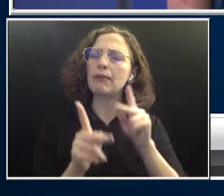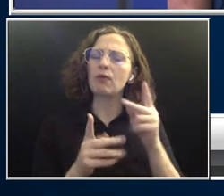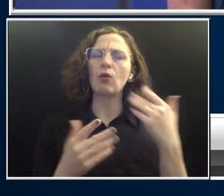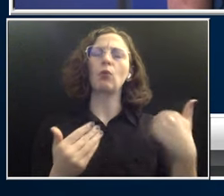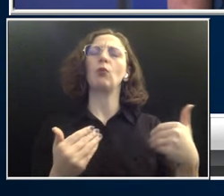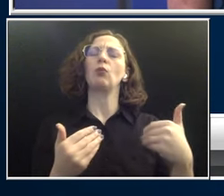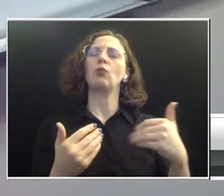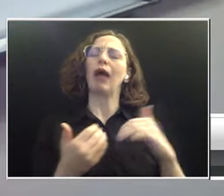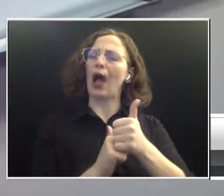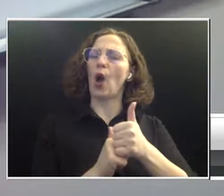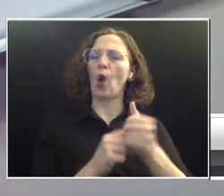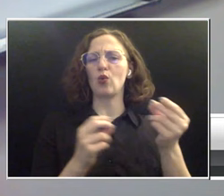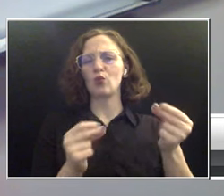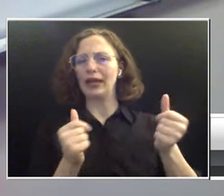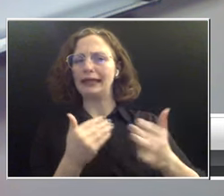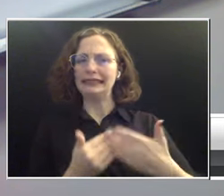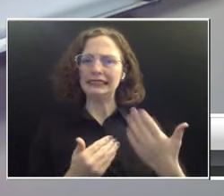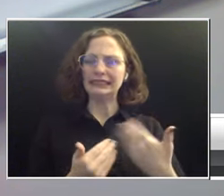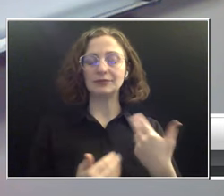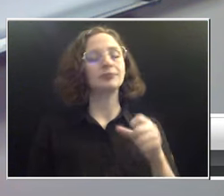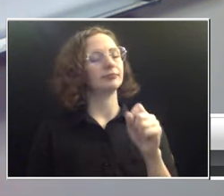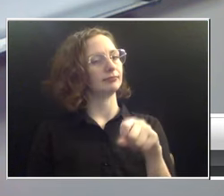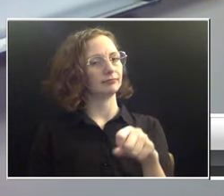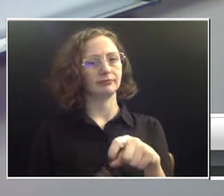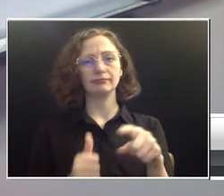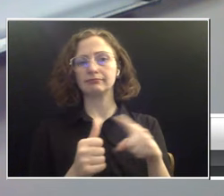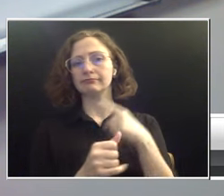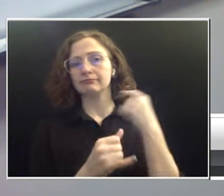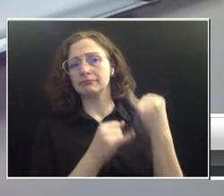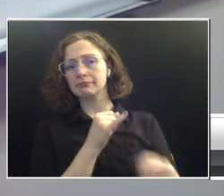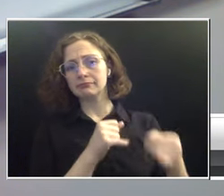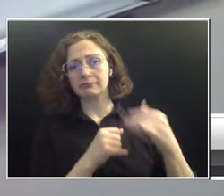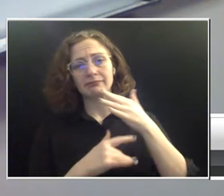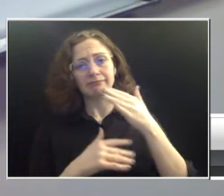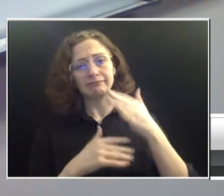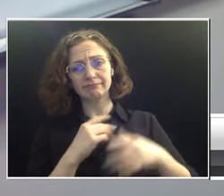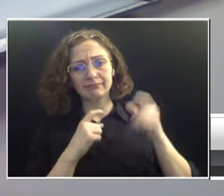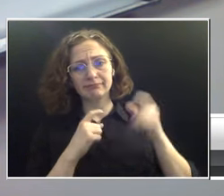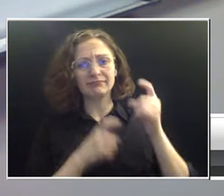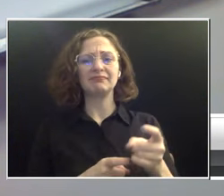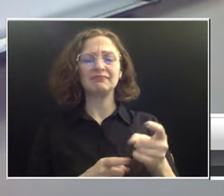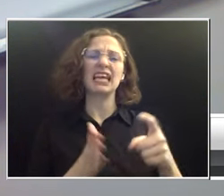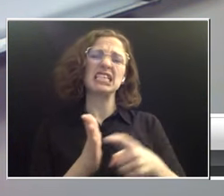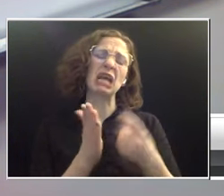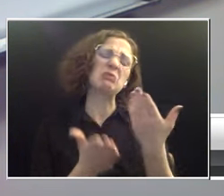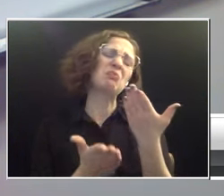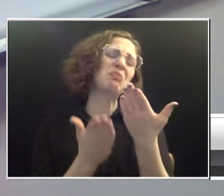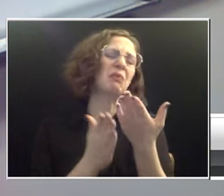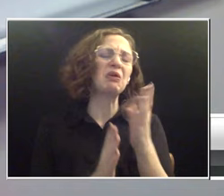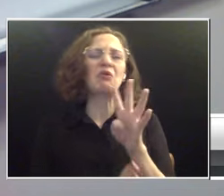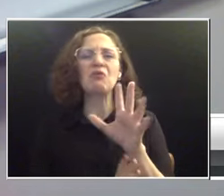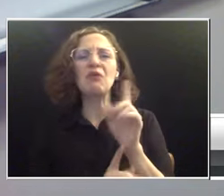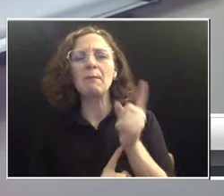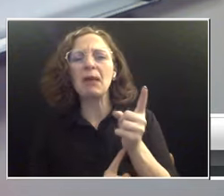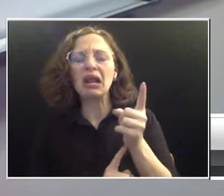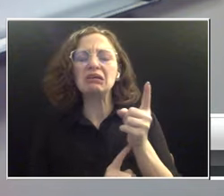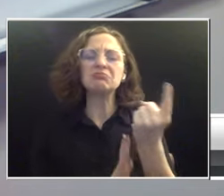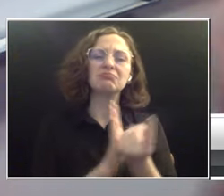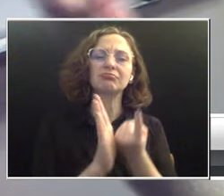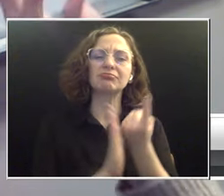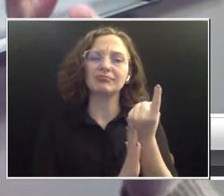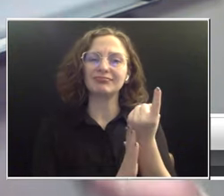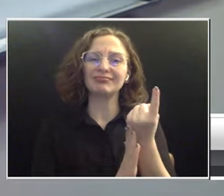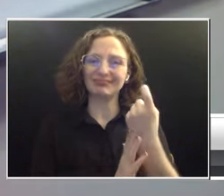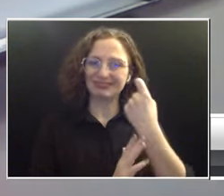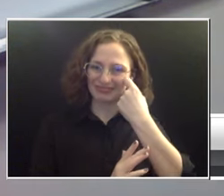Yeah, so from beginning to end when you're donating blood, it takes maybe 45 minutes to an hour. Right now, I was just down in our donor center.